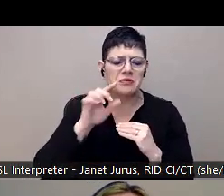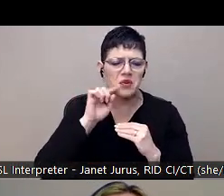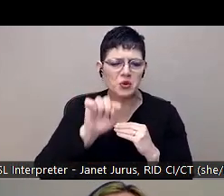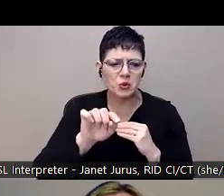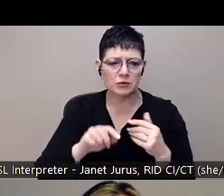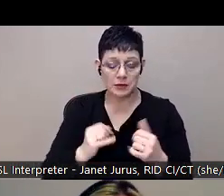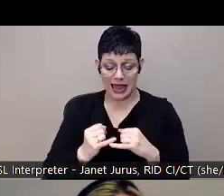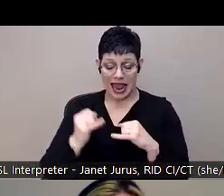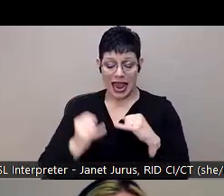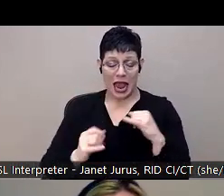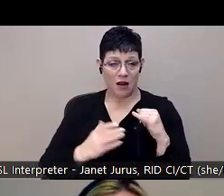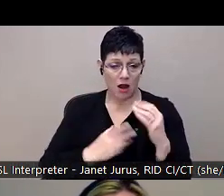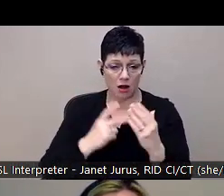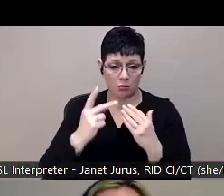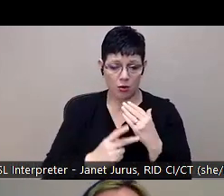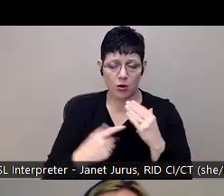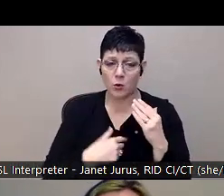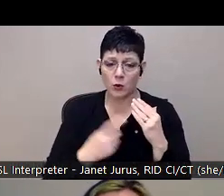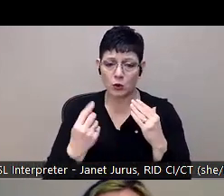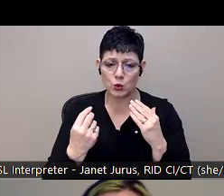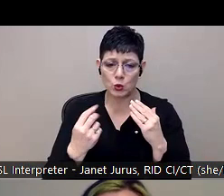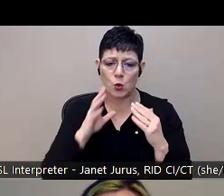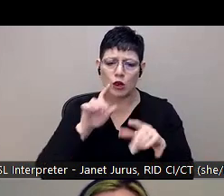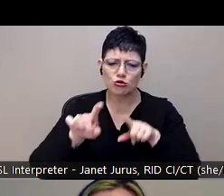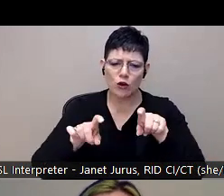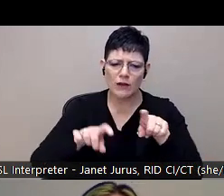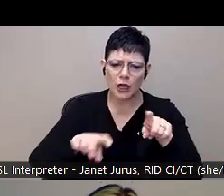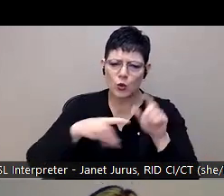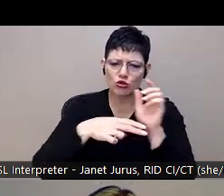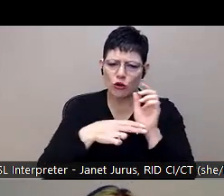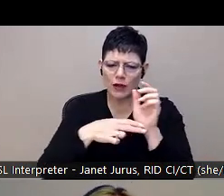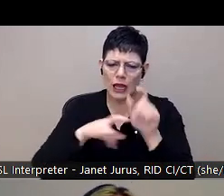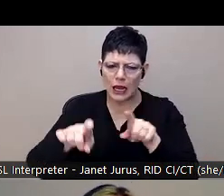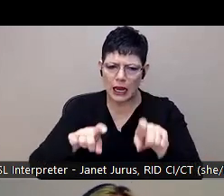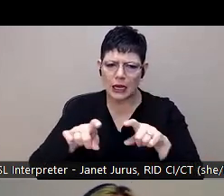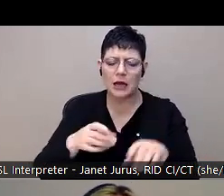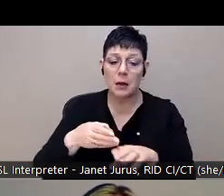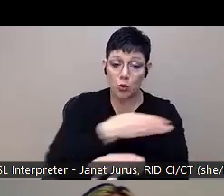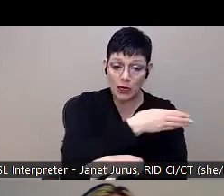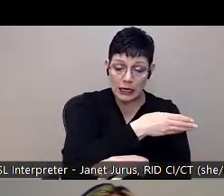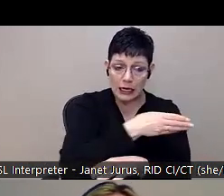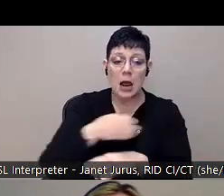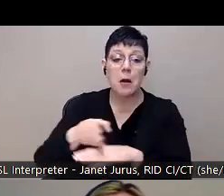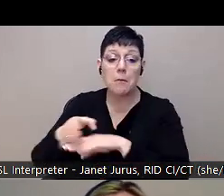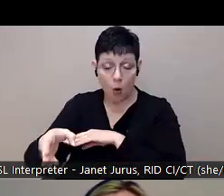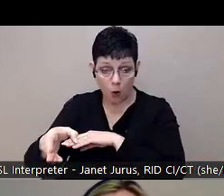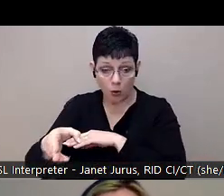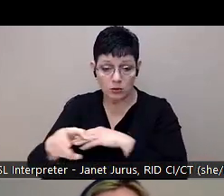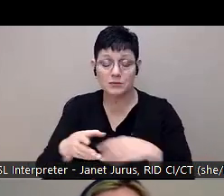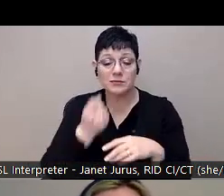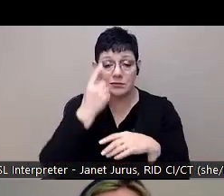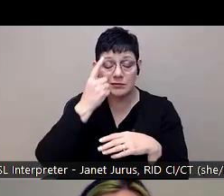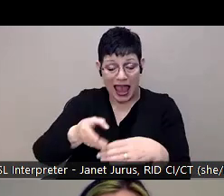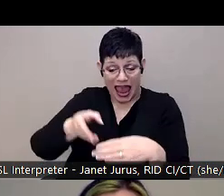At the end of our program, we take a survey, which I had mentioned earlier, pre-survey and then a post-survey. And to the end of my